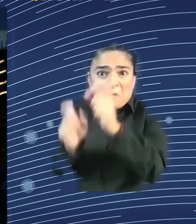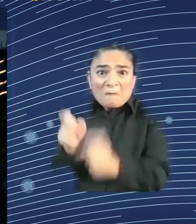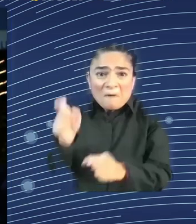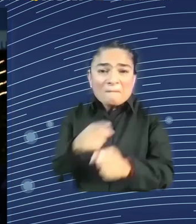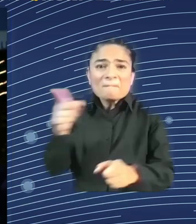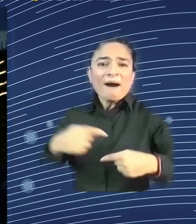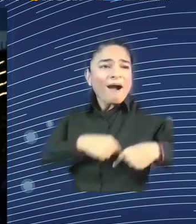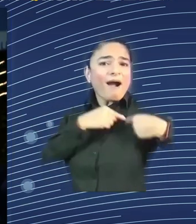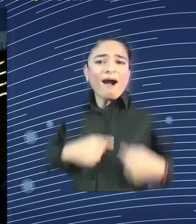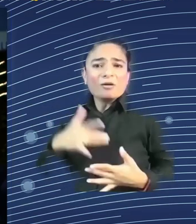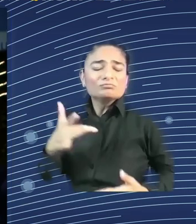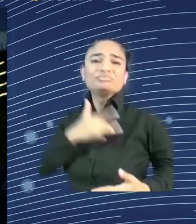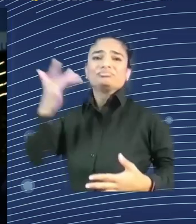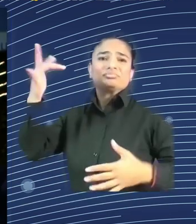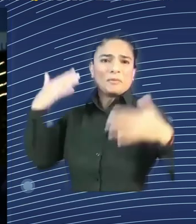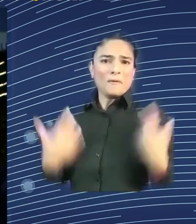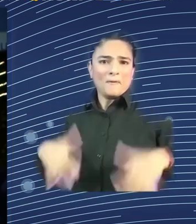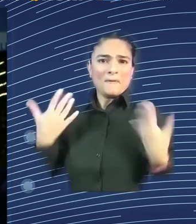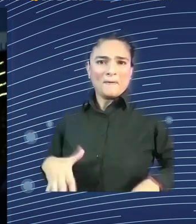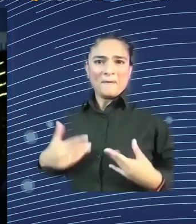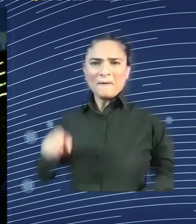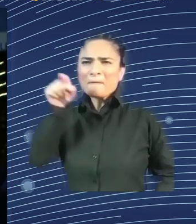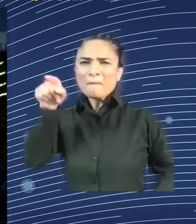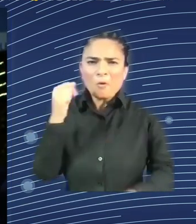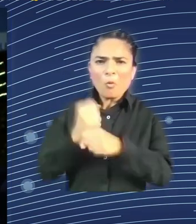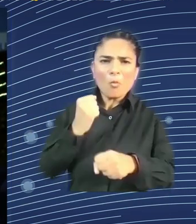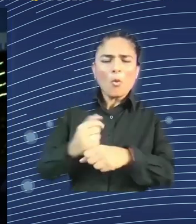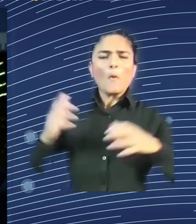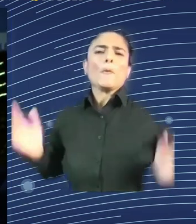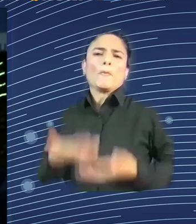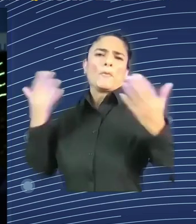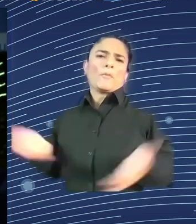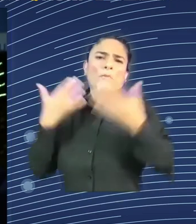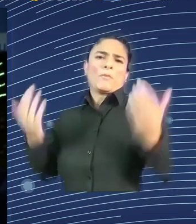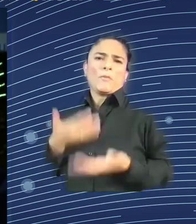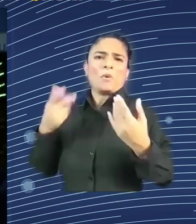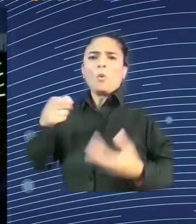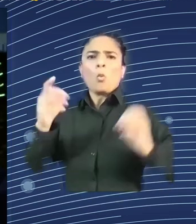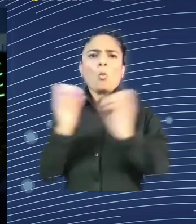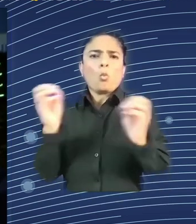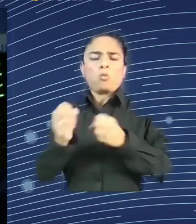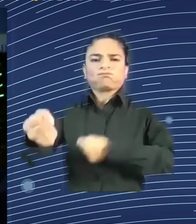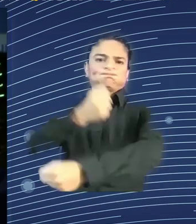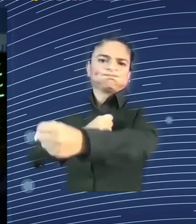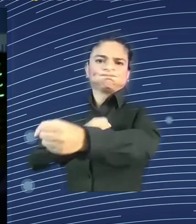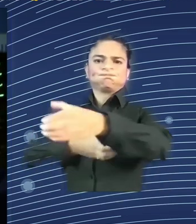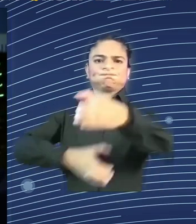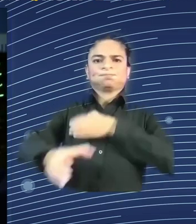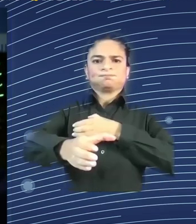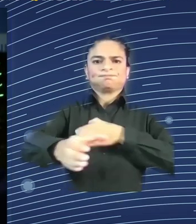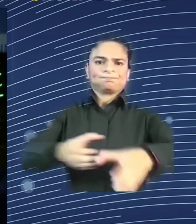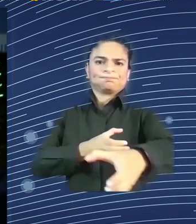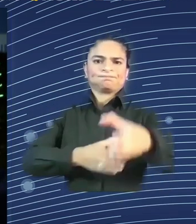you don't really entirely replace us humans now, do you, Pepper? Because, you know, sometimes some of us worry about AI and